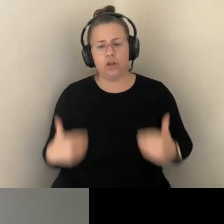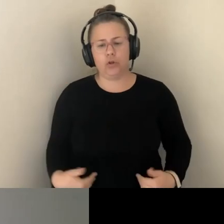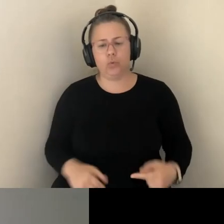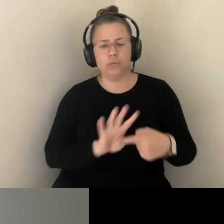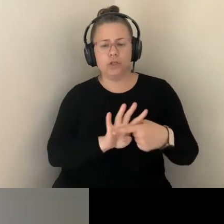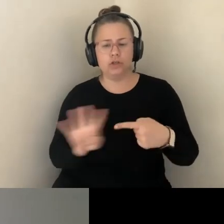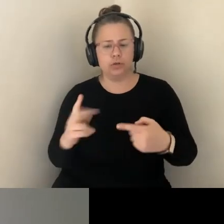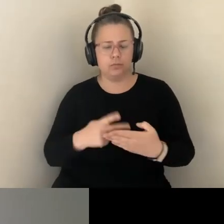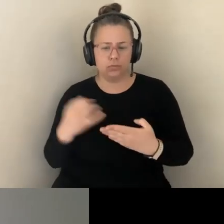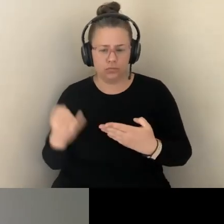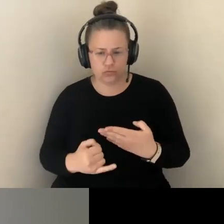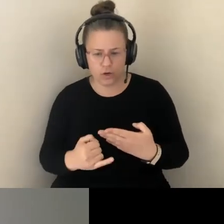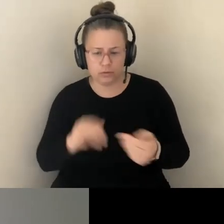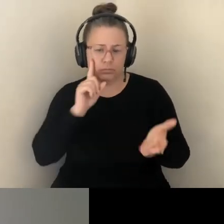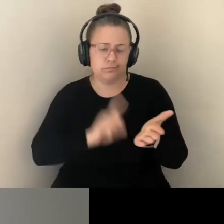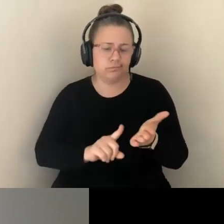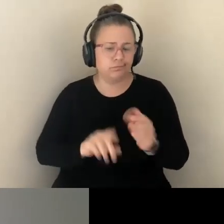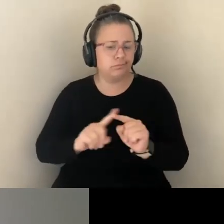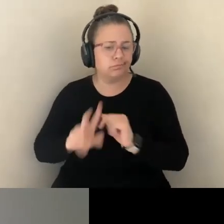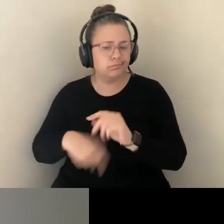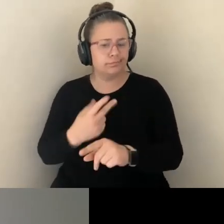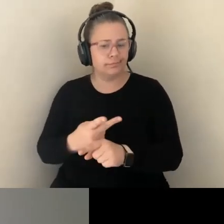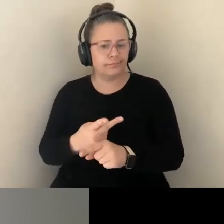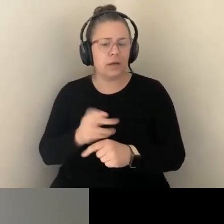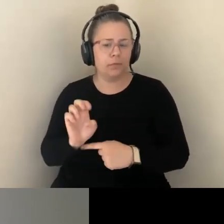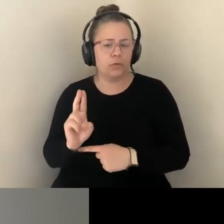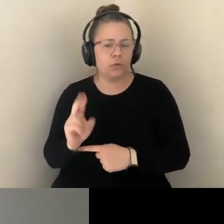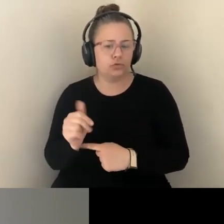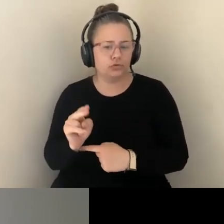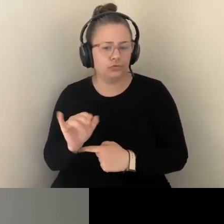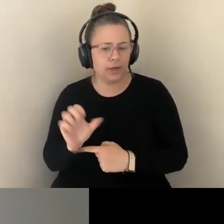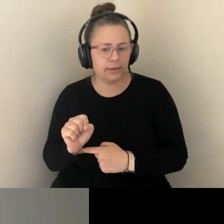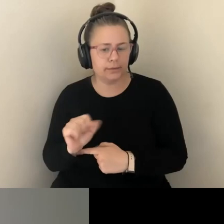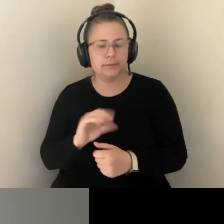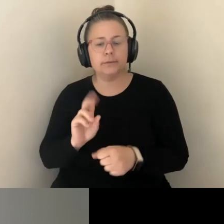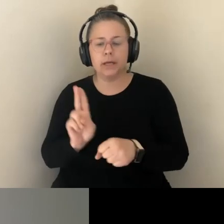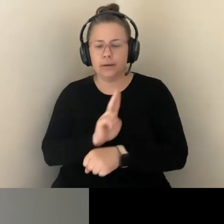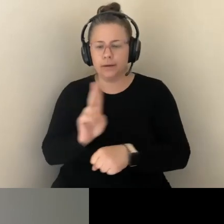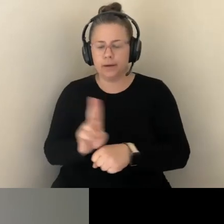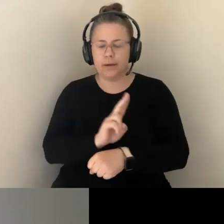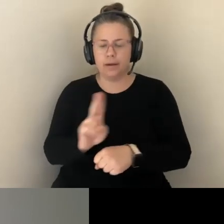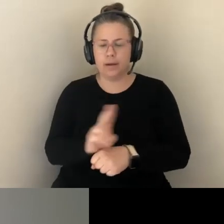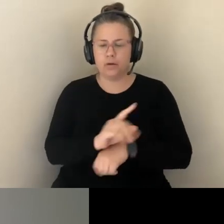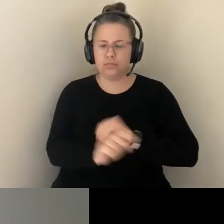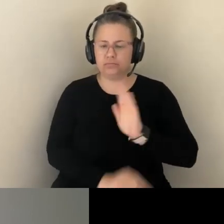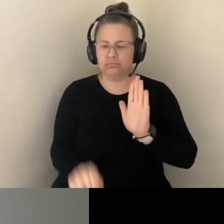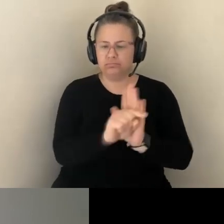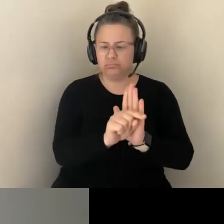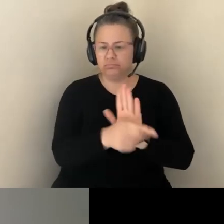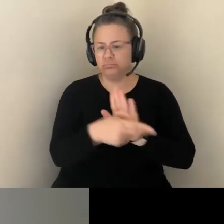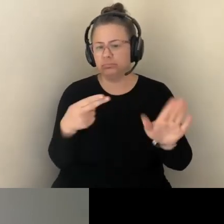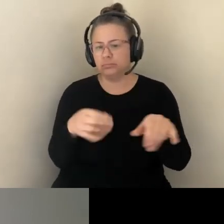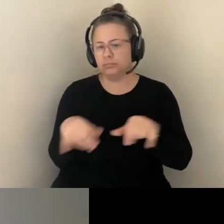AND ROUTINELY USED DEHUMANIZING LANGUAGE TO DESCRIBE INDIVIDUALS WITH INTELLECTUAL AND OTHER DISABILITIES. AS